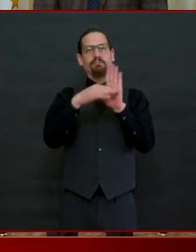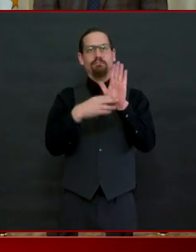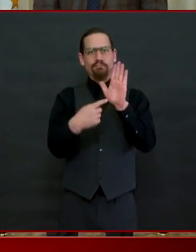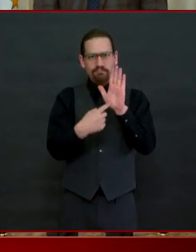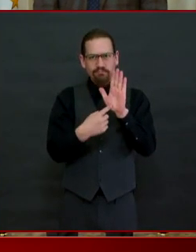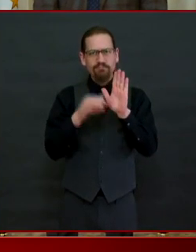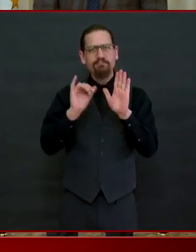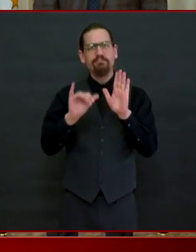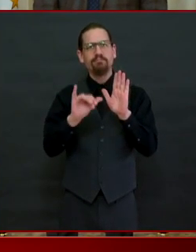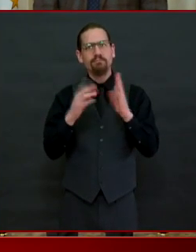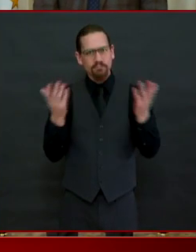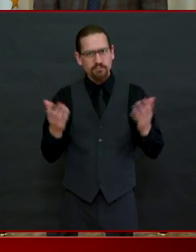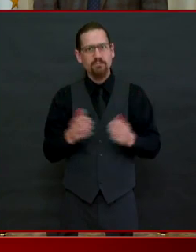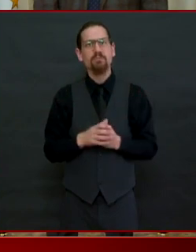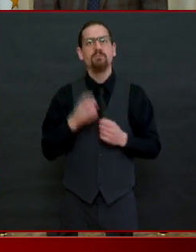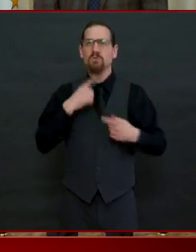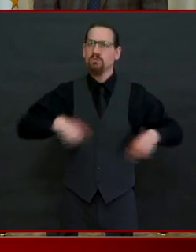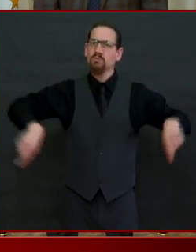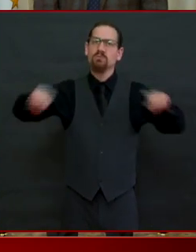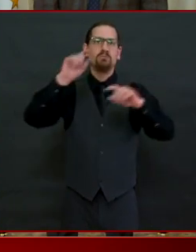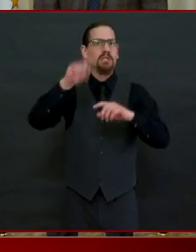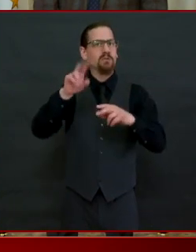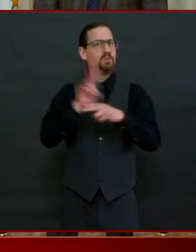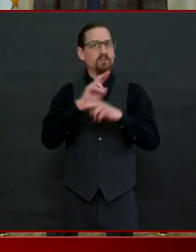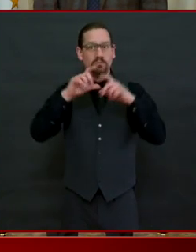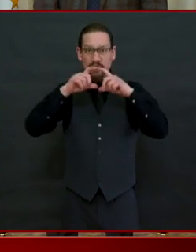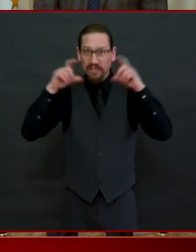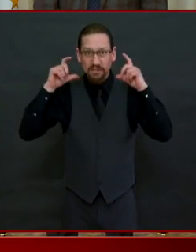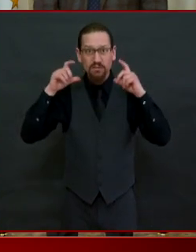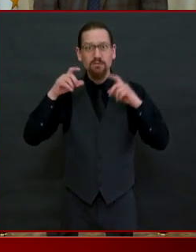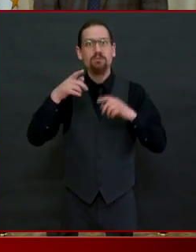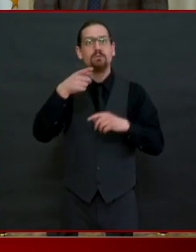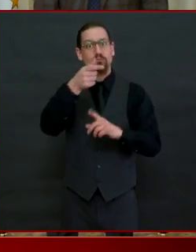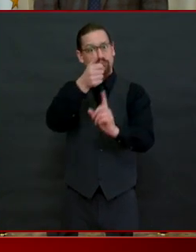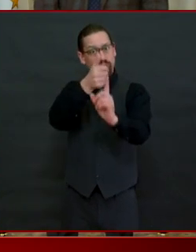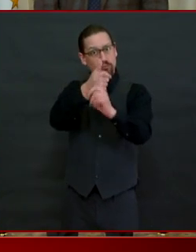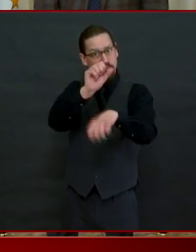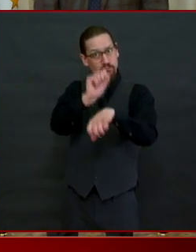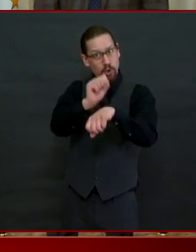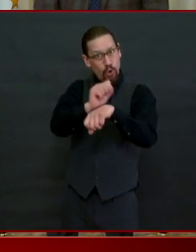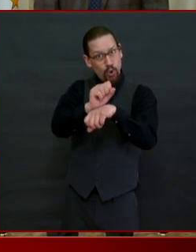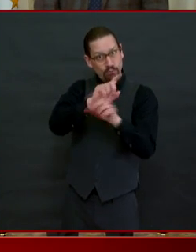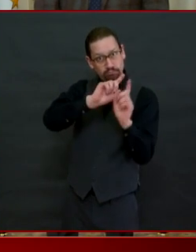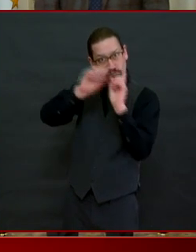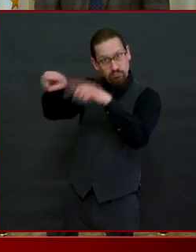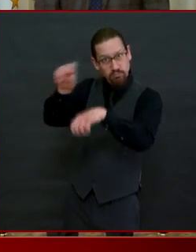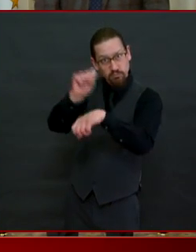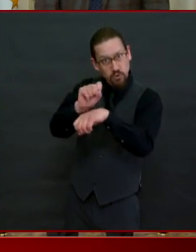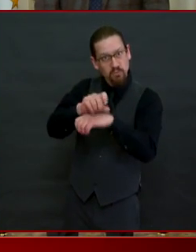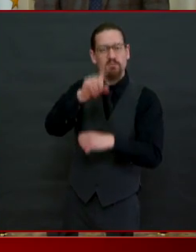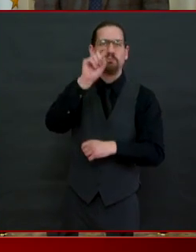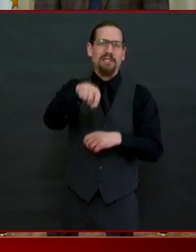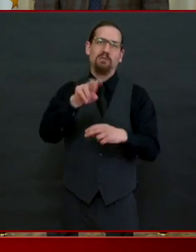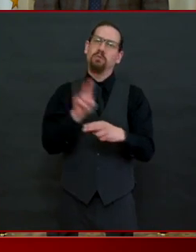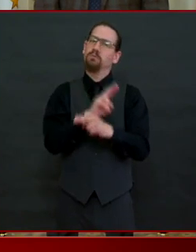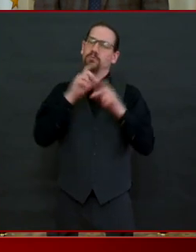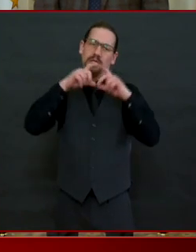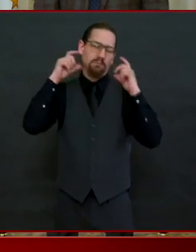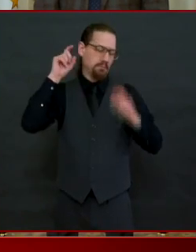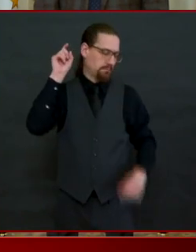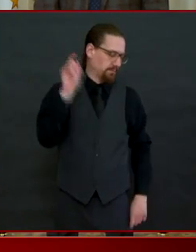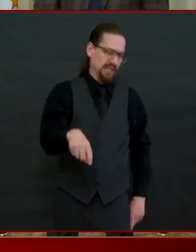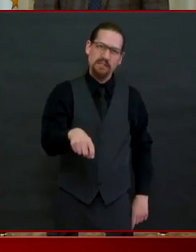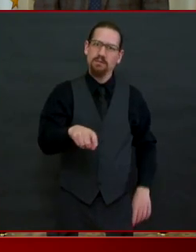and if you're an employee who has to go into work dbr the department of business